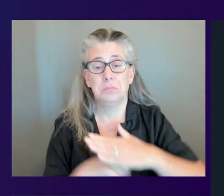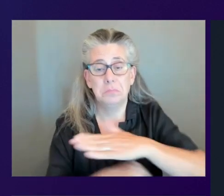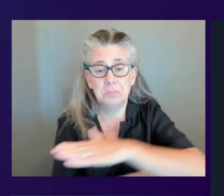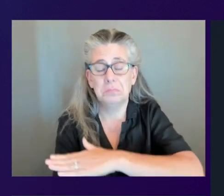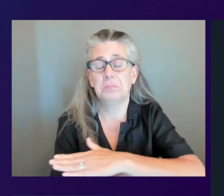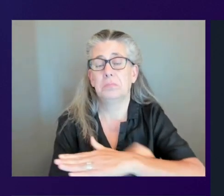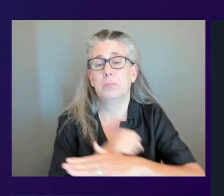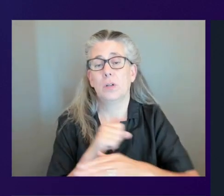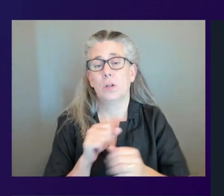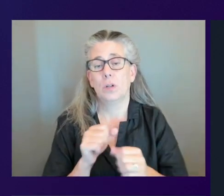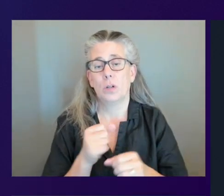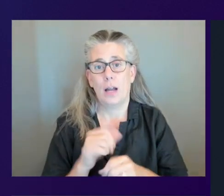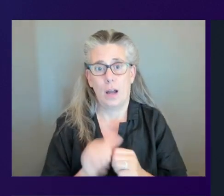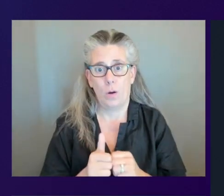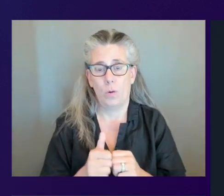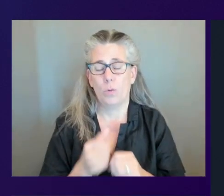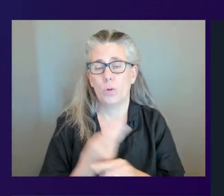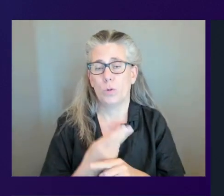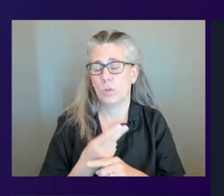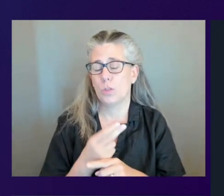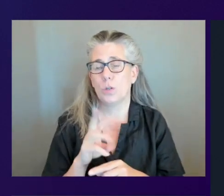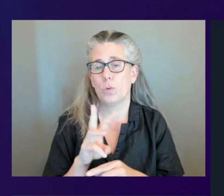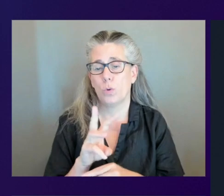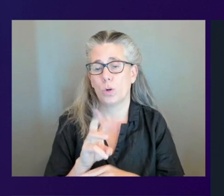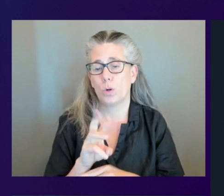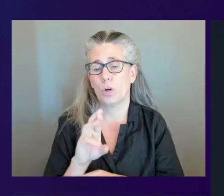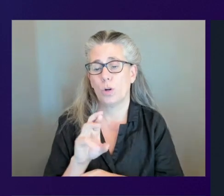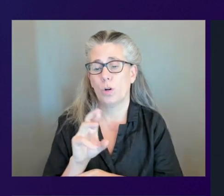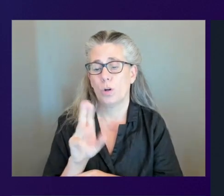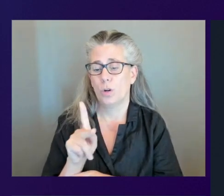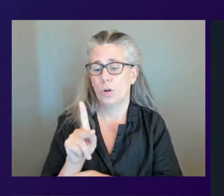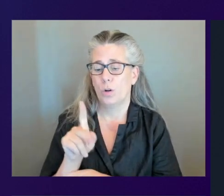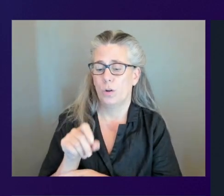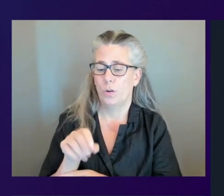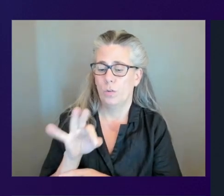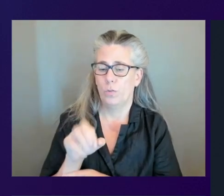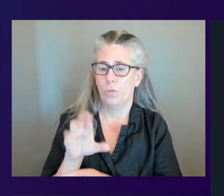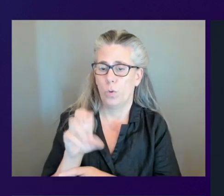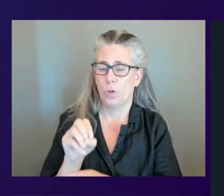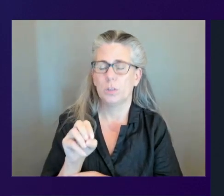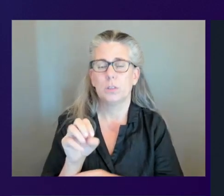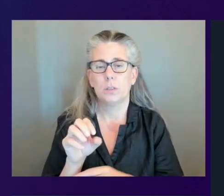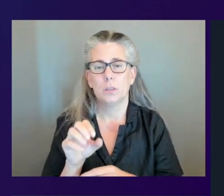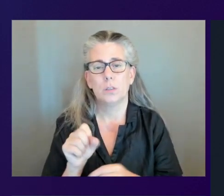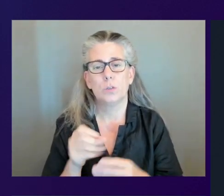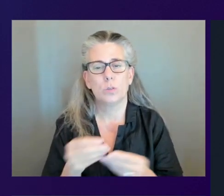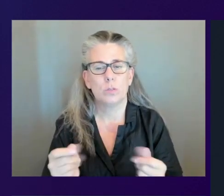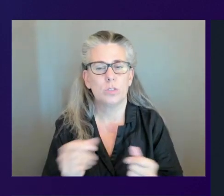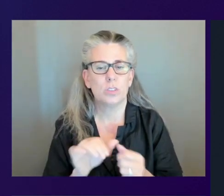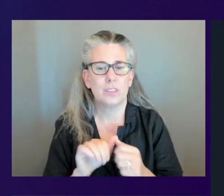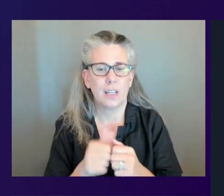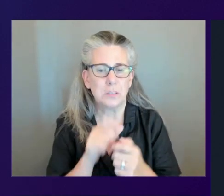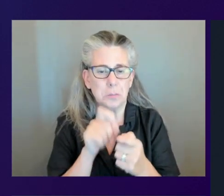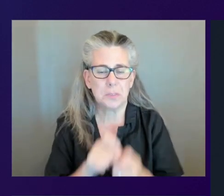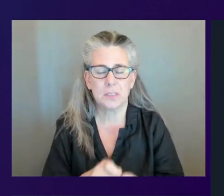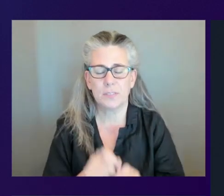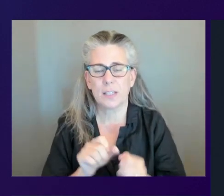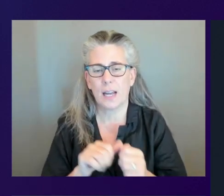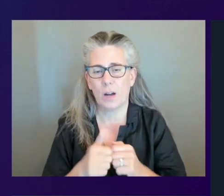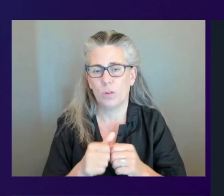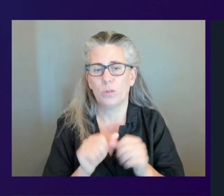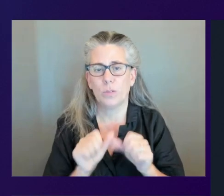digital workforce solutions that give you the greatest agility. So I wanted to reiterate a few specific examples and